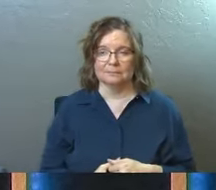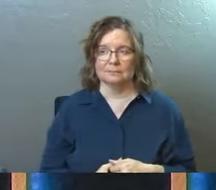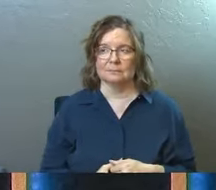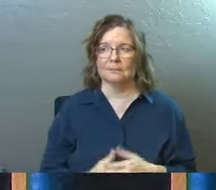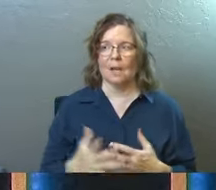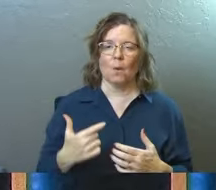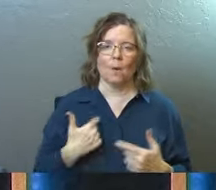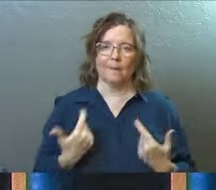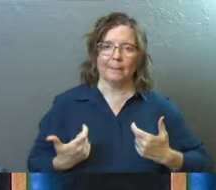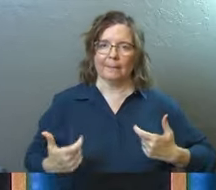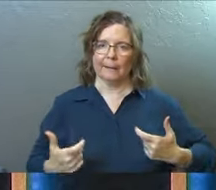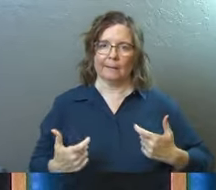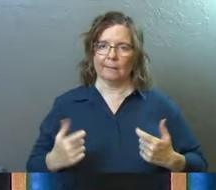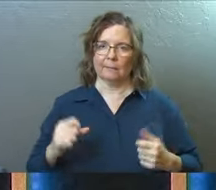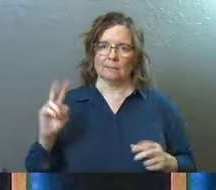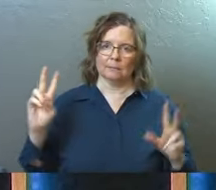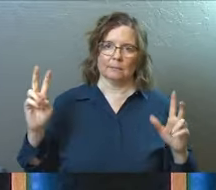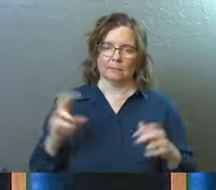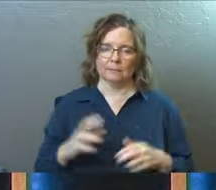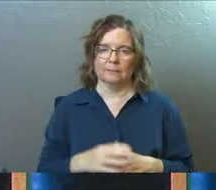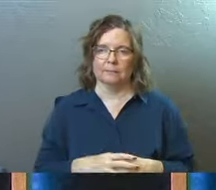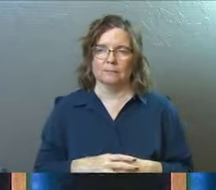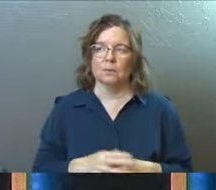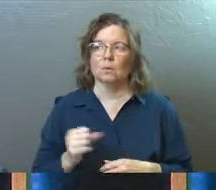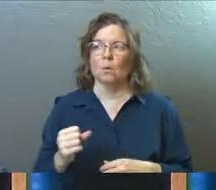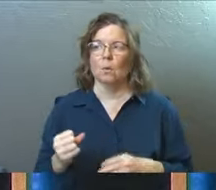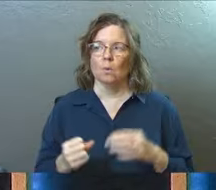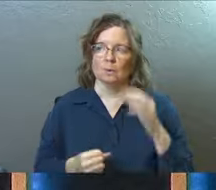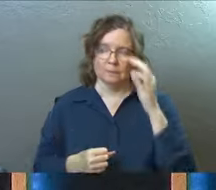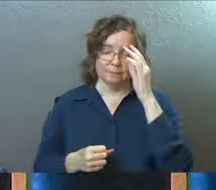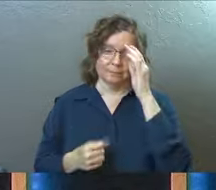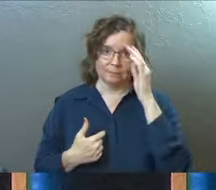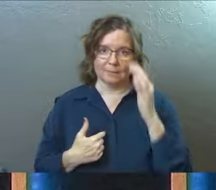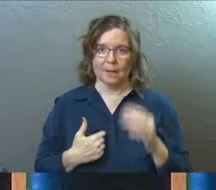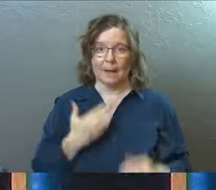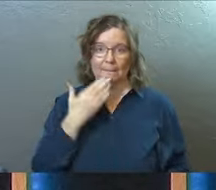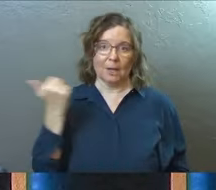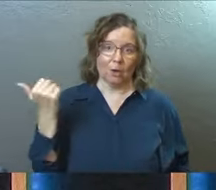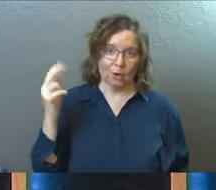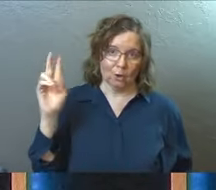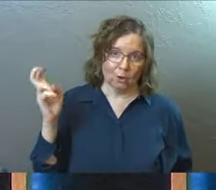I want to be big. So I'm better.